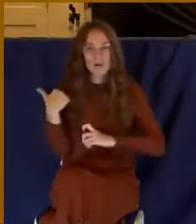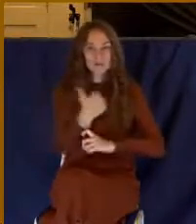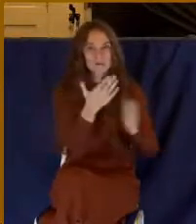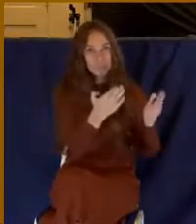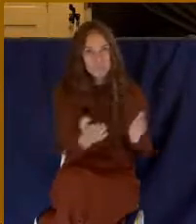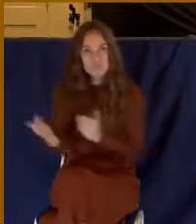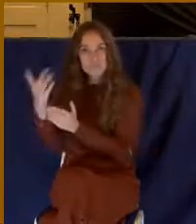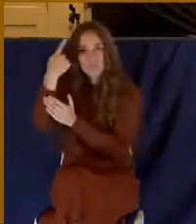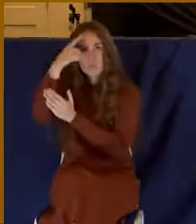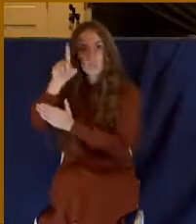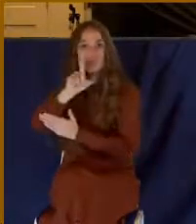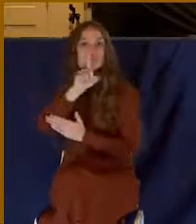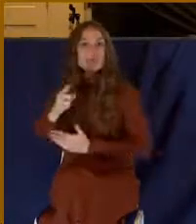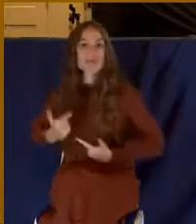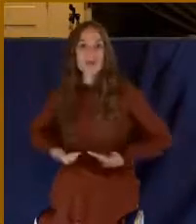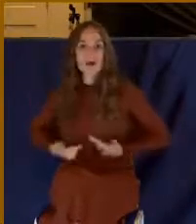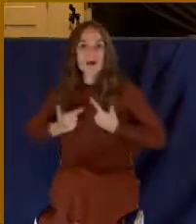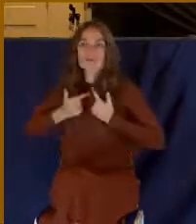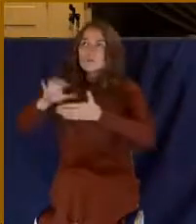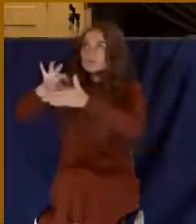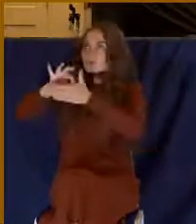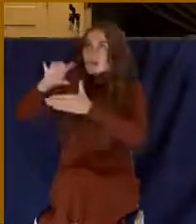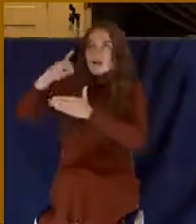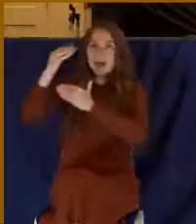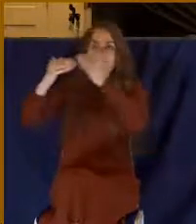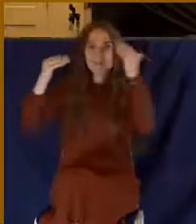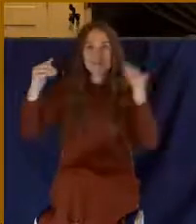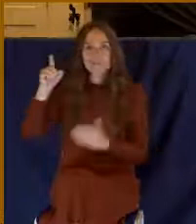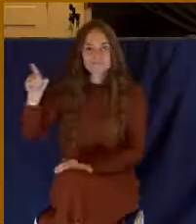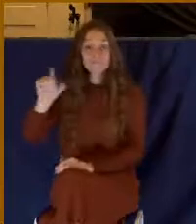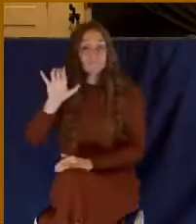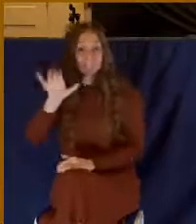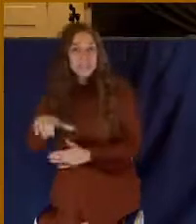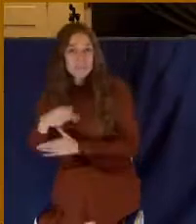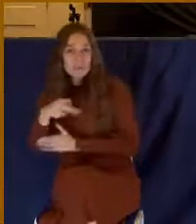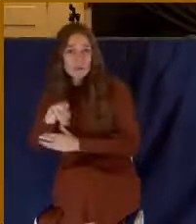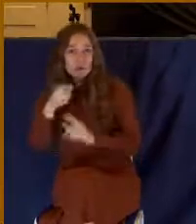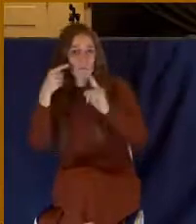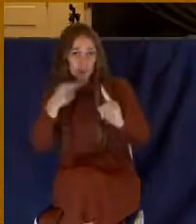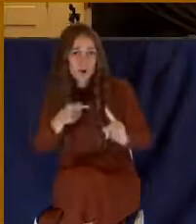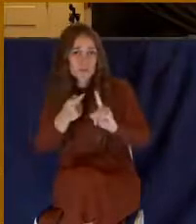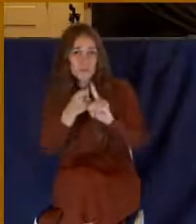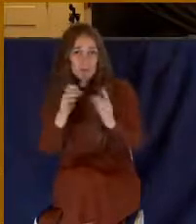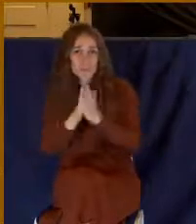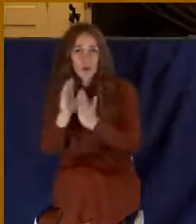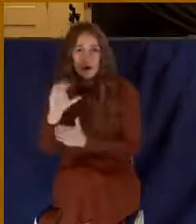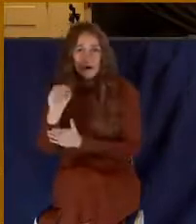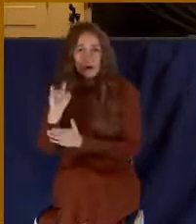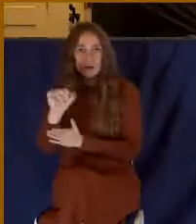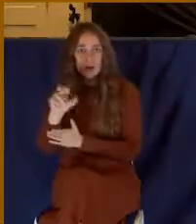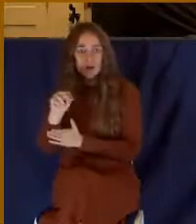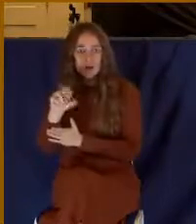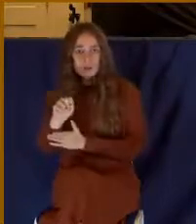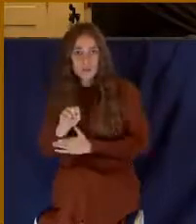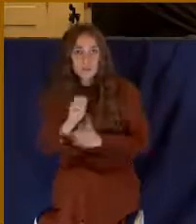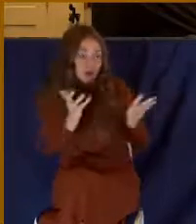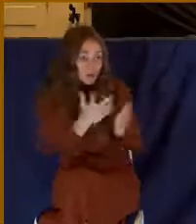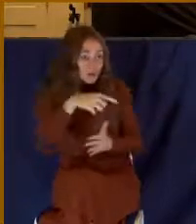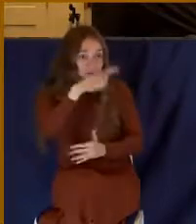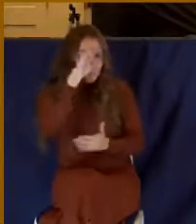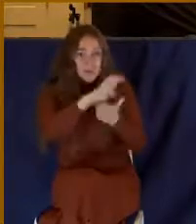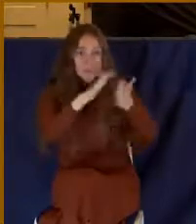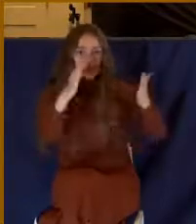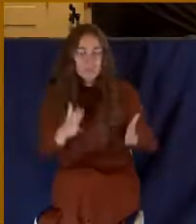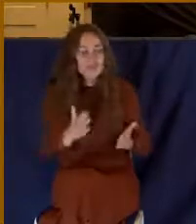is really Paul's point in Colossians. He's telling the believers there to get out of the shadows